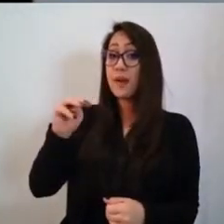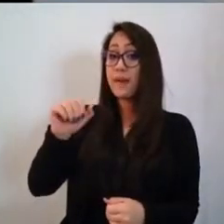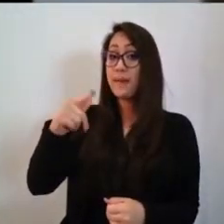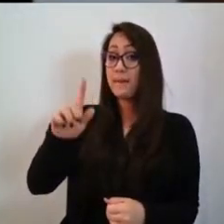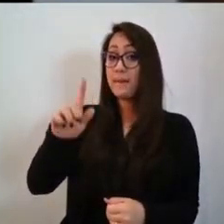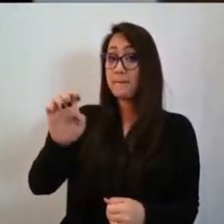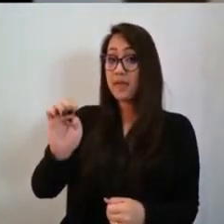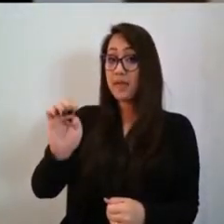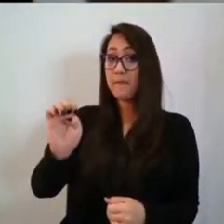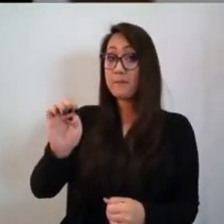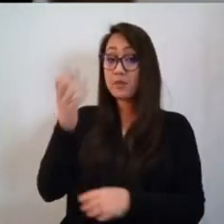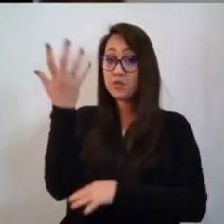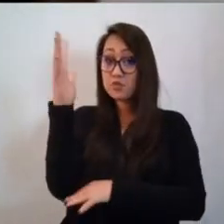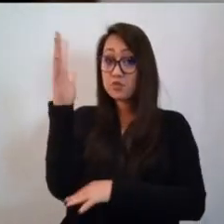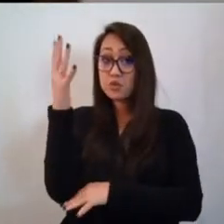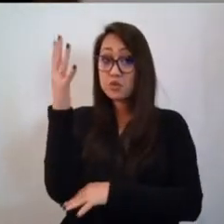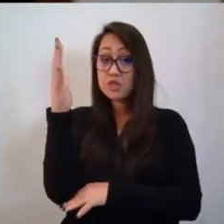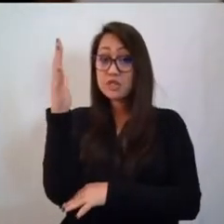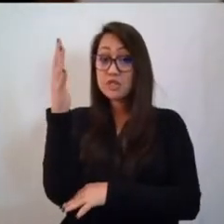down.